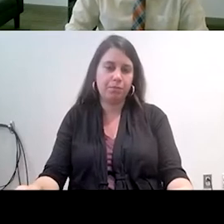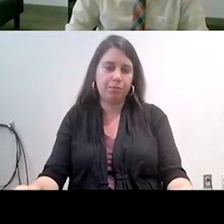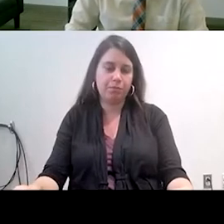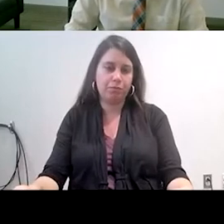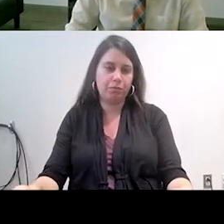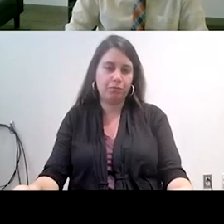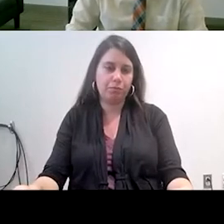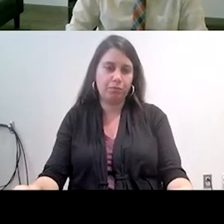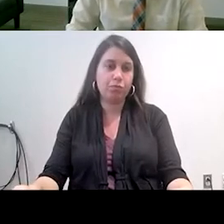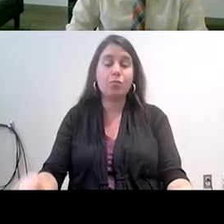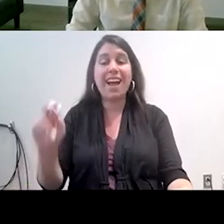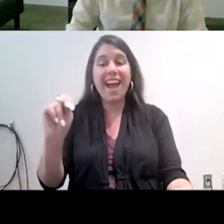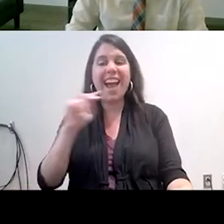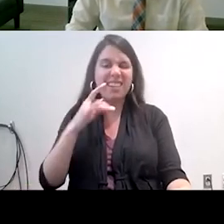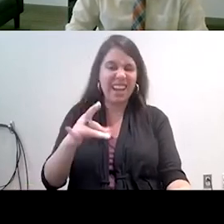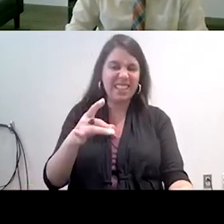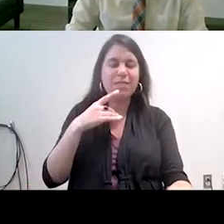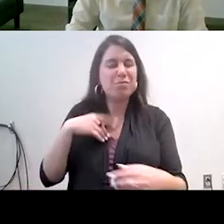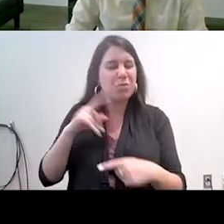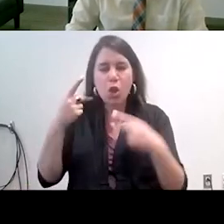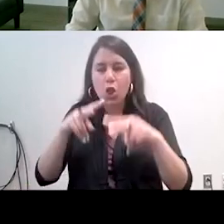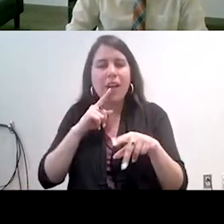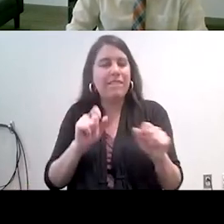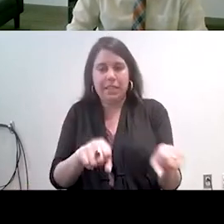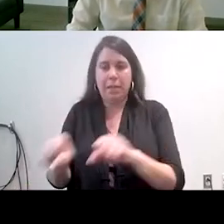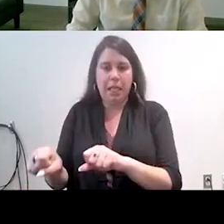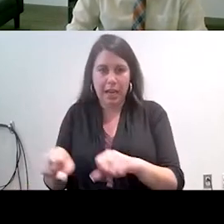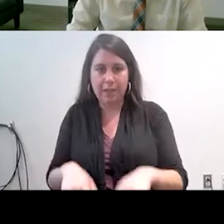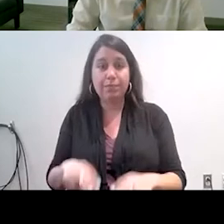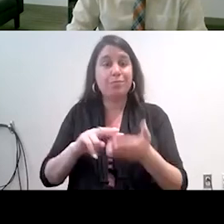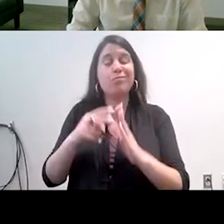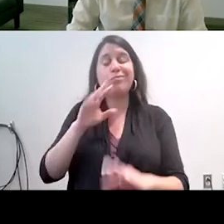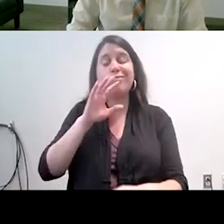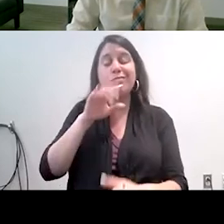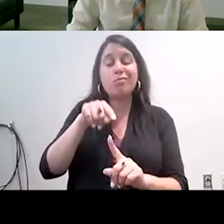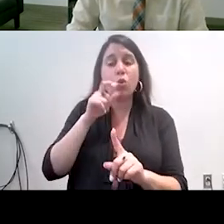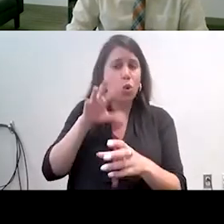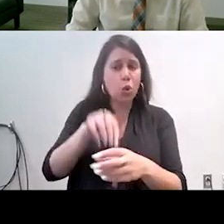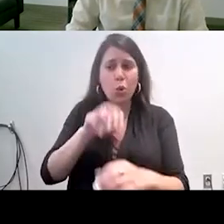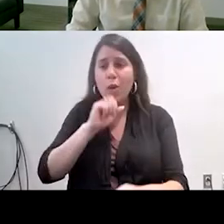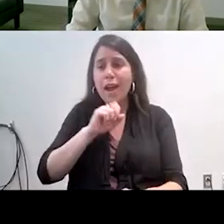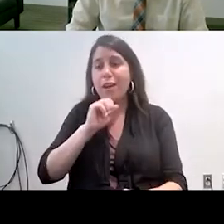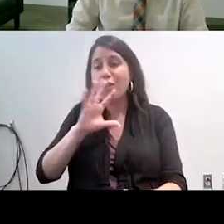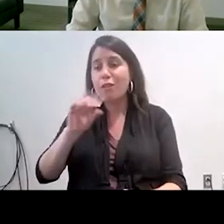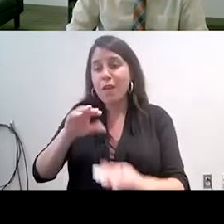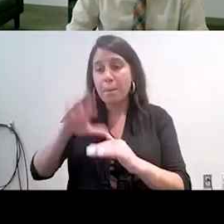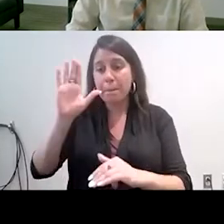18 we were just looking at feasibility so we're looking at age 50 and above in this, in this cohort because